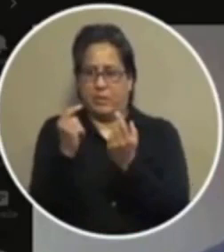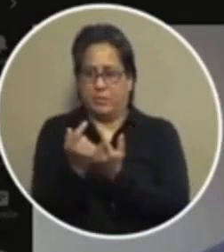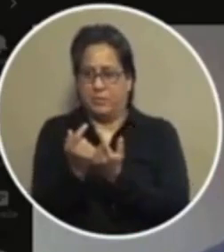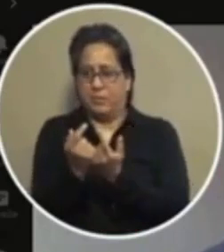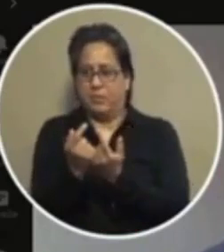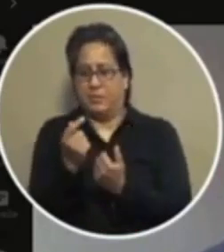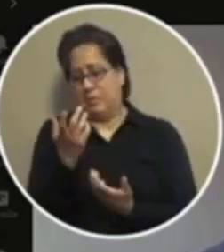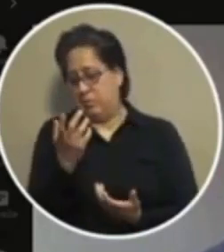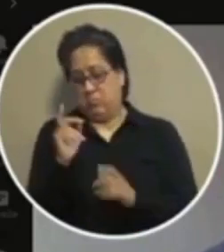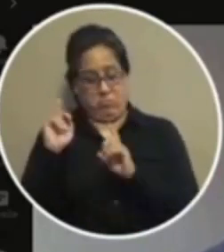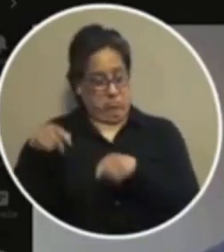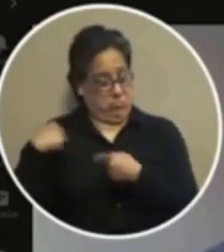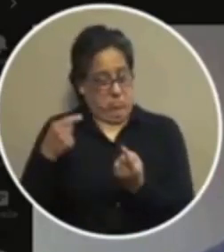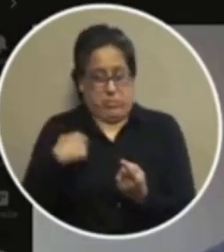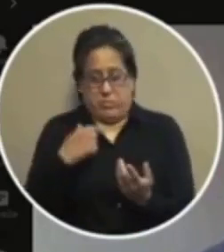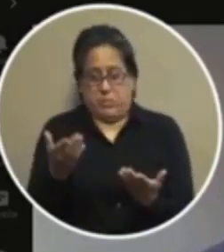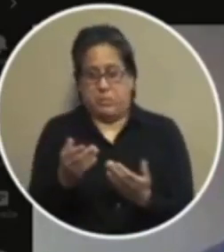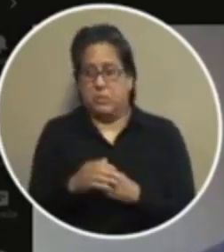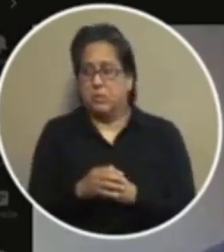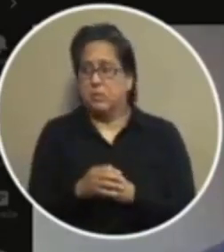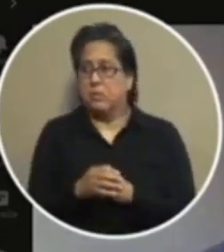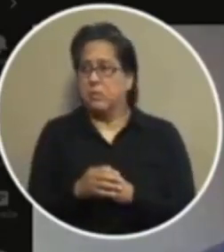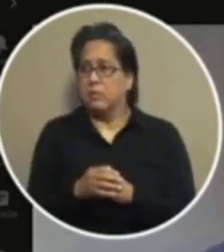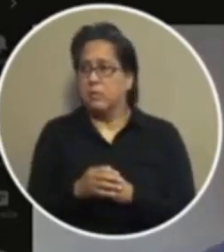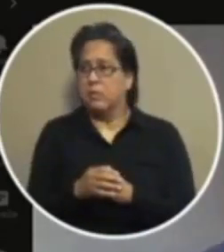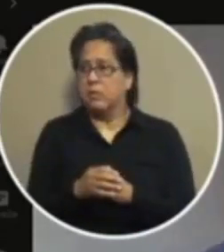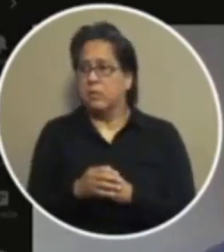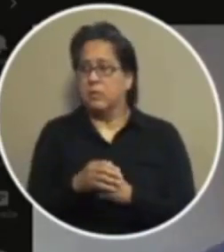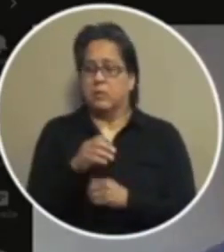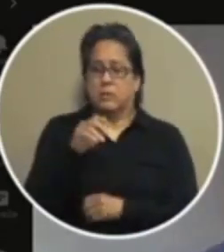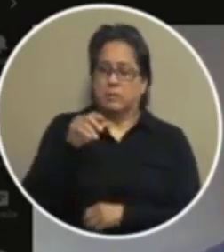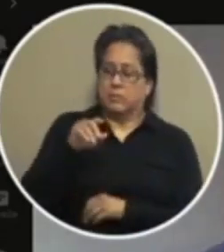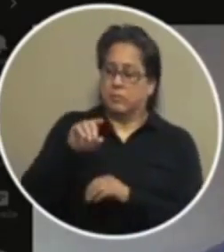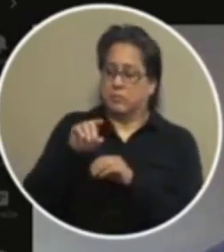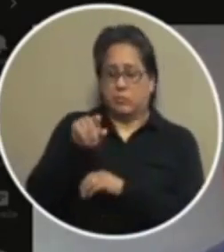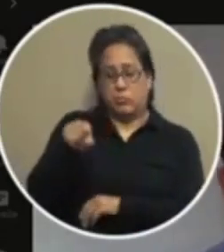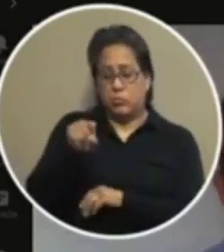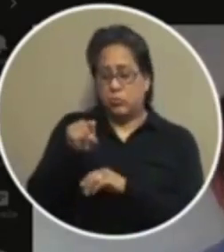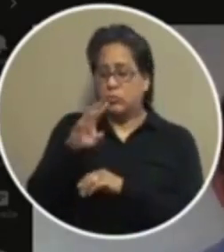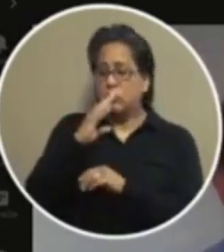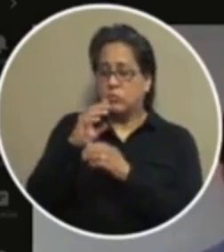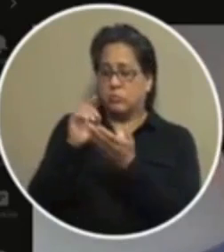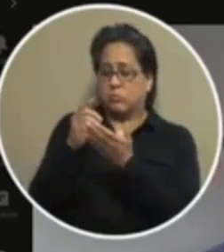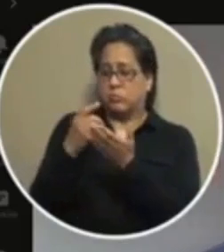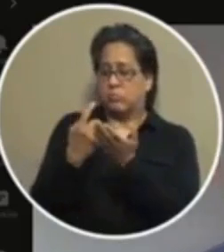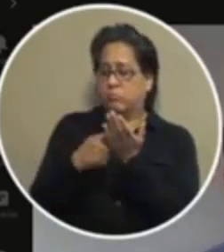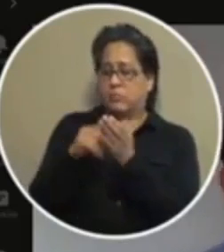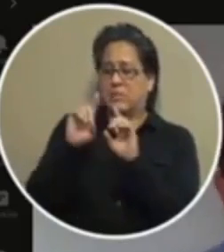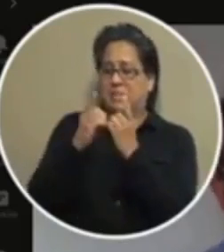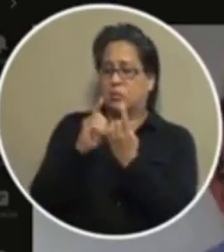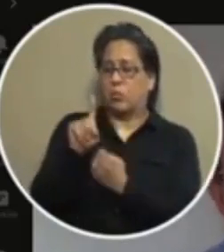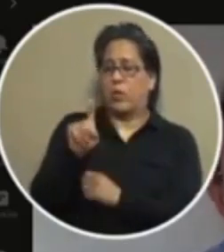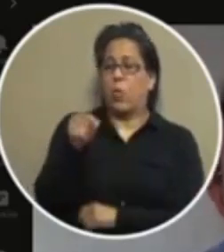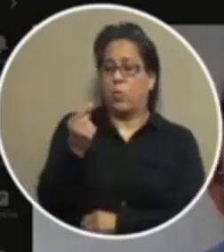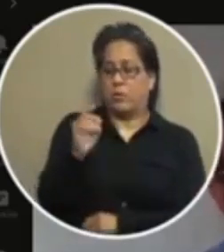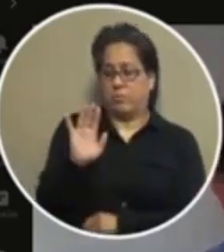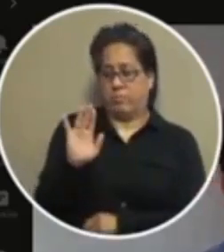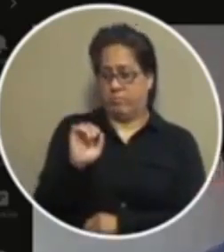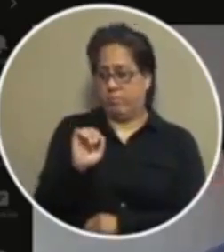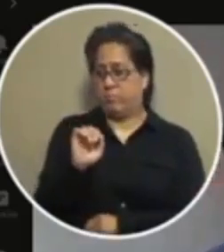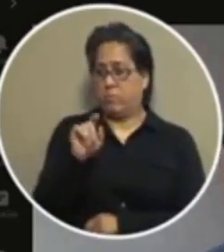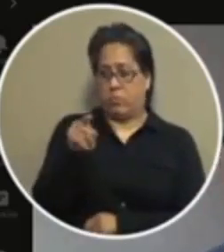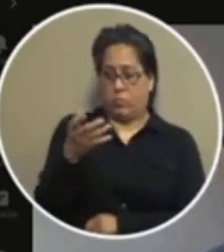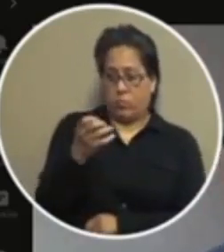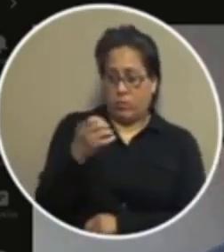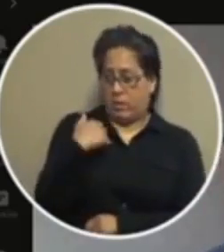never since i've been here represents horsebein you speak for district one only period okay yeah i'm here unless you want to